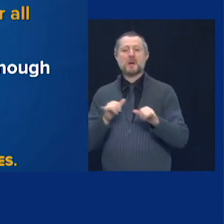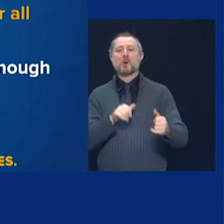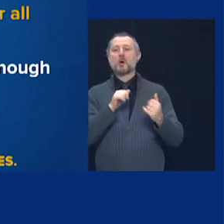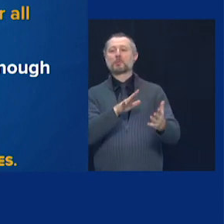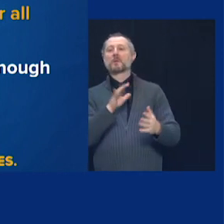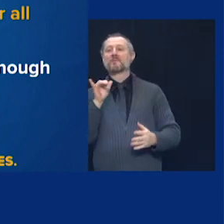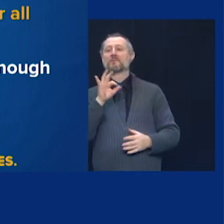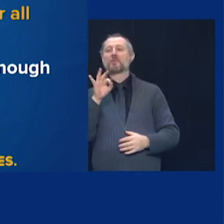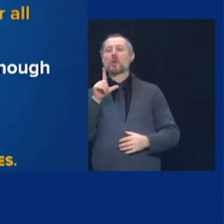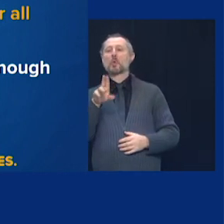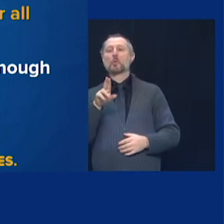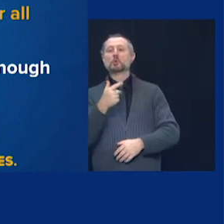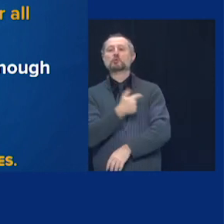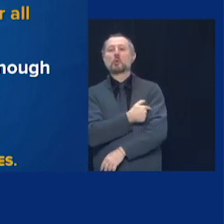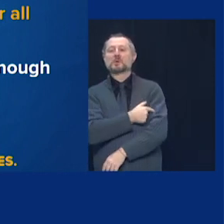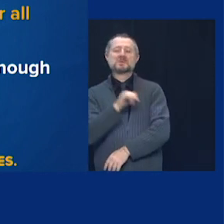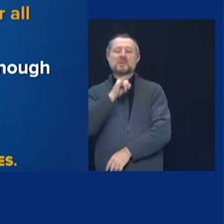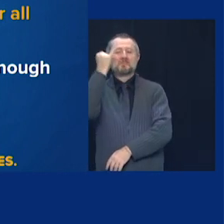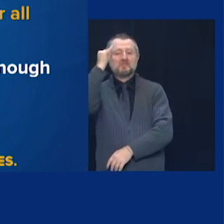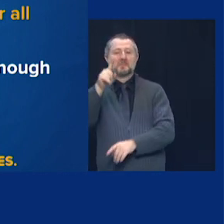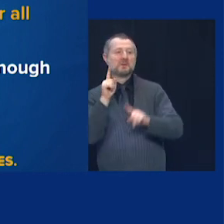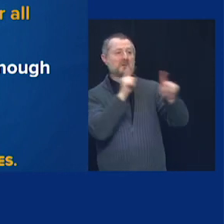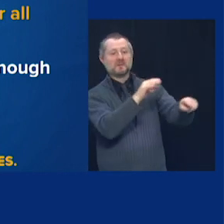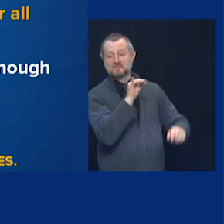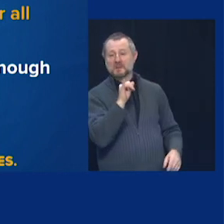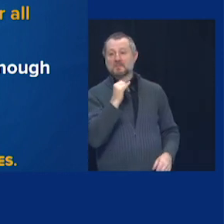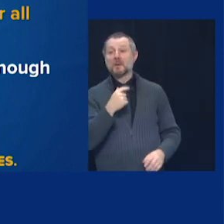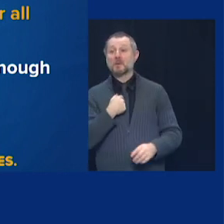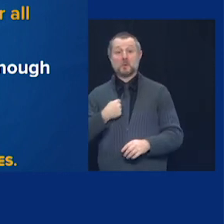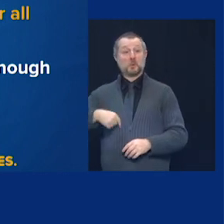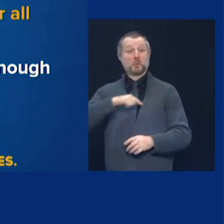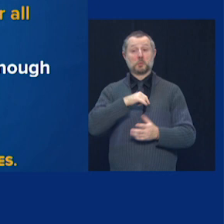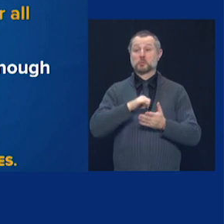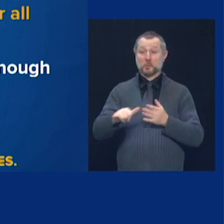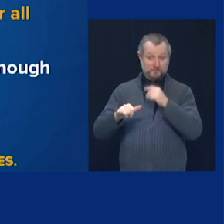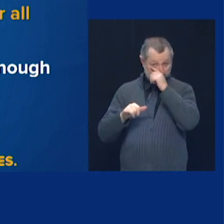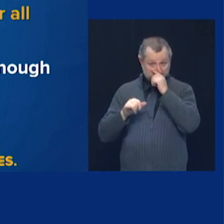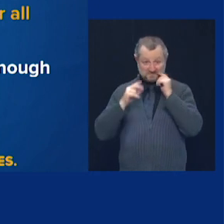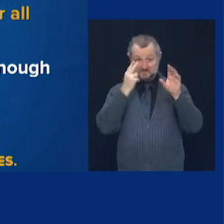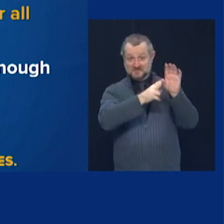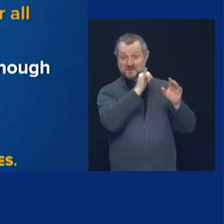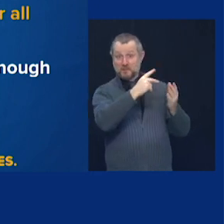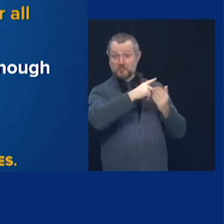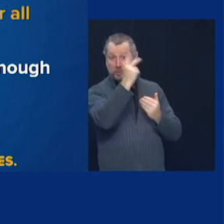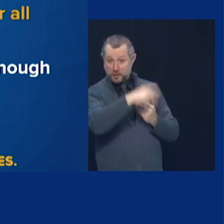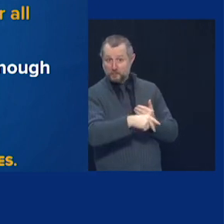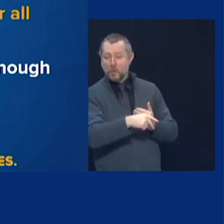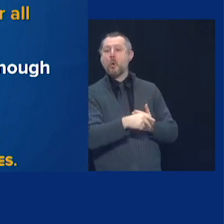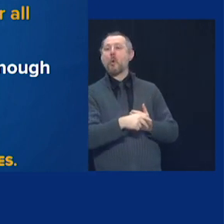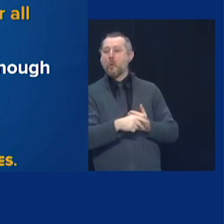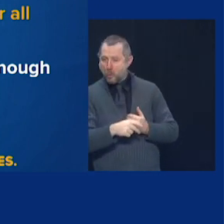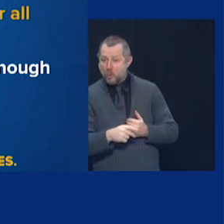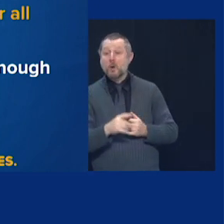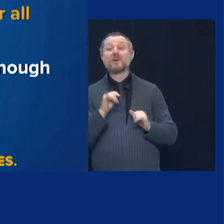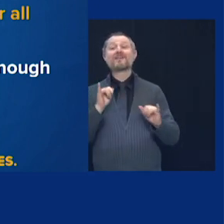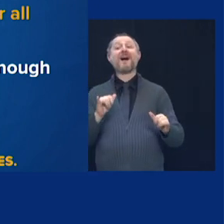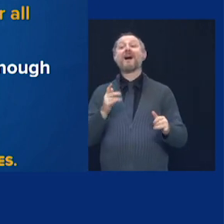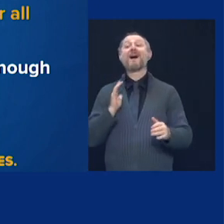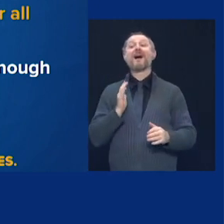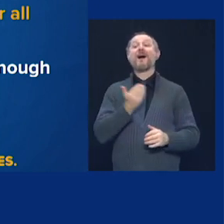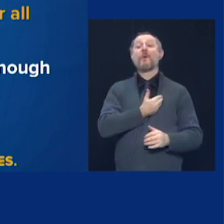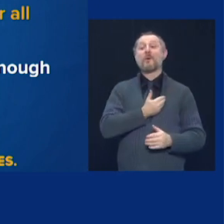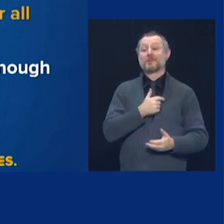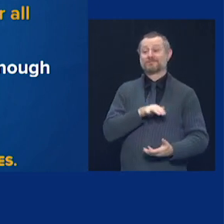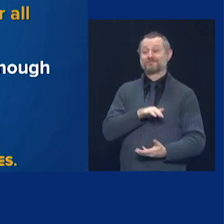New York, by participating in that program, we provide part of our allocation to that